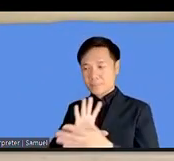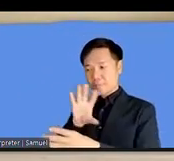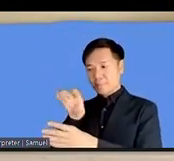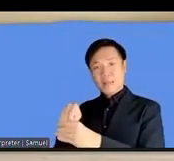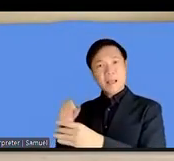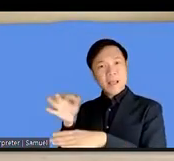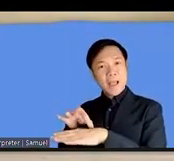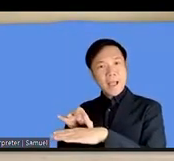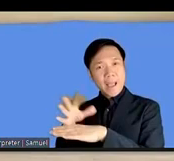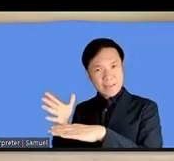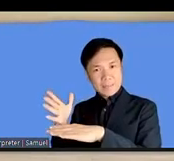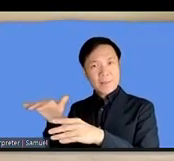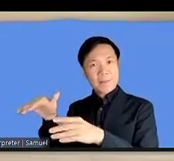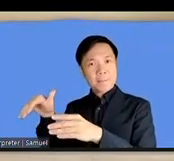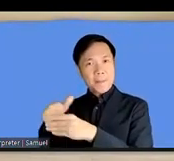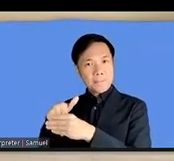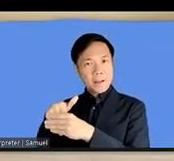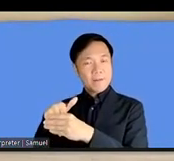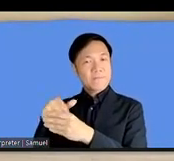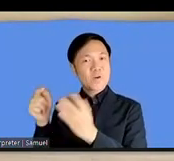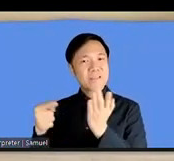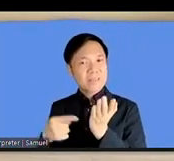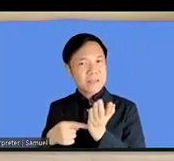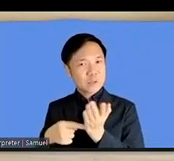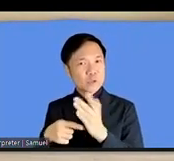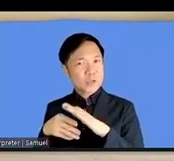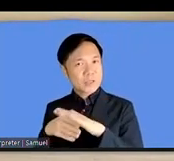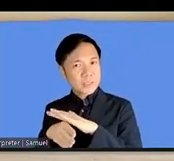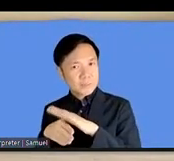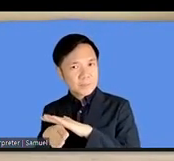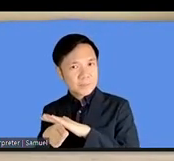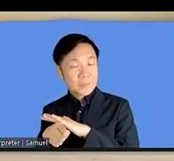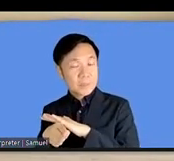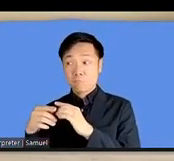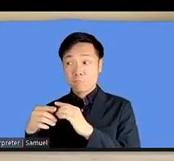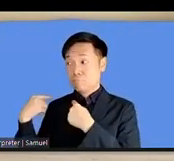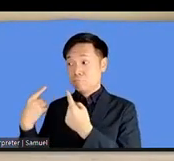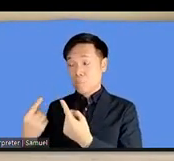on technology and accessibility more than 10 years